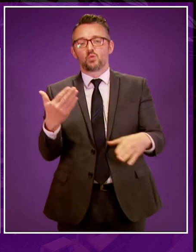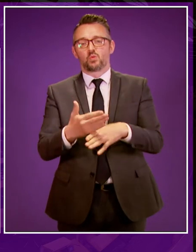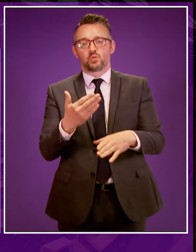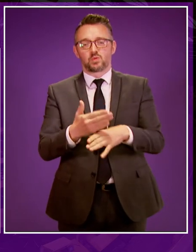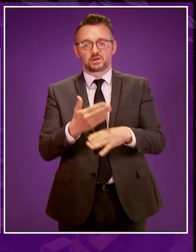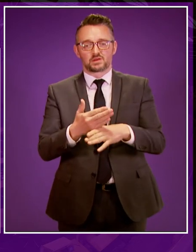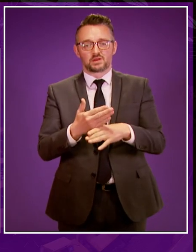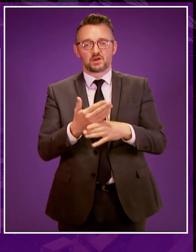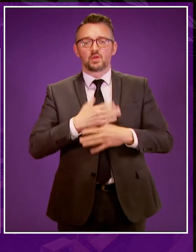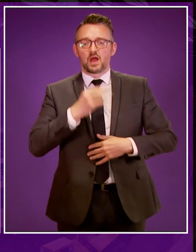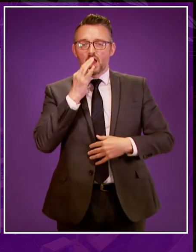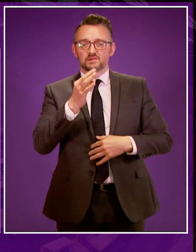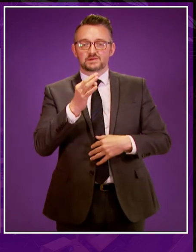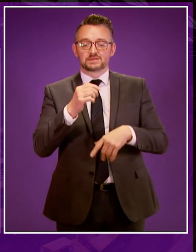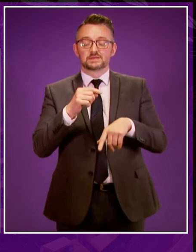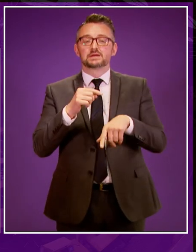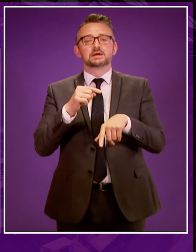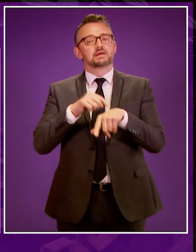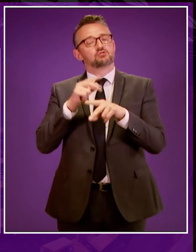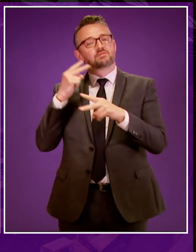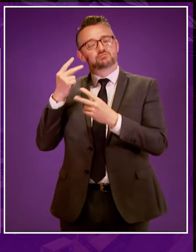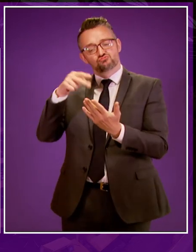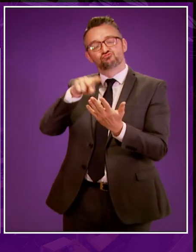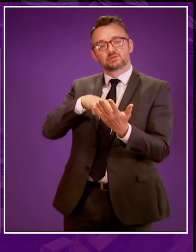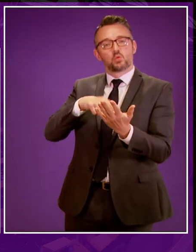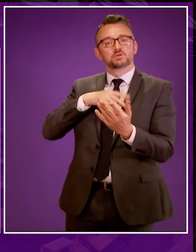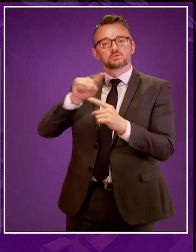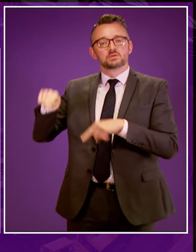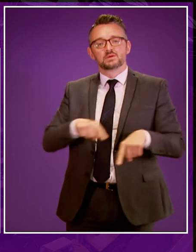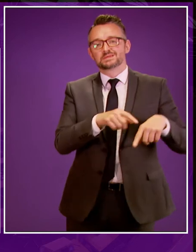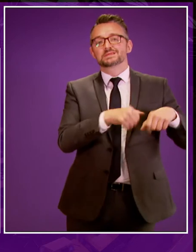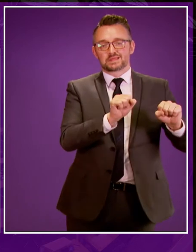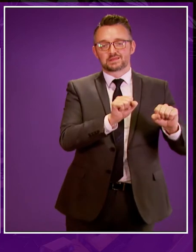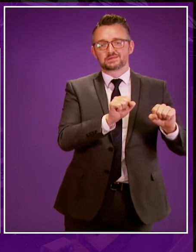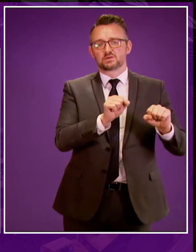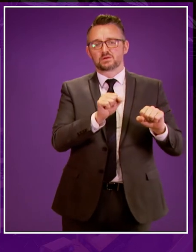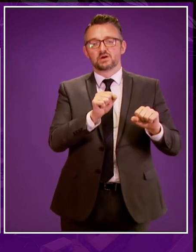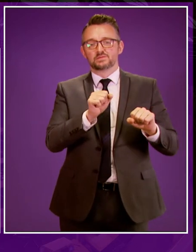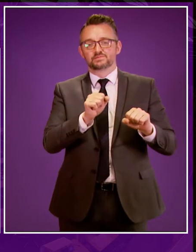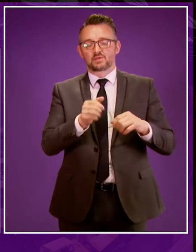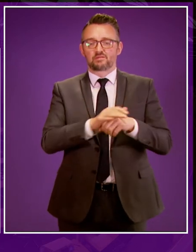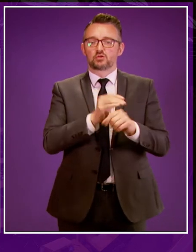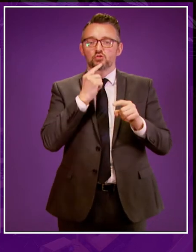But if you don't mind, I'm going to ask our time for reflection leader, Dr. Morrissey, to start from the beginning. Dr. Morrissey from the Baha'i Faith.